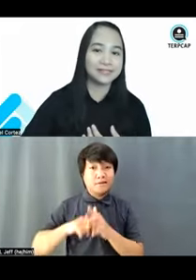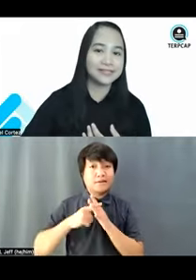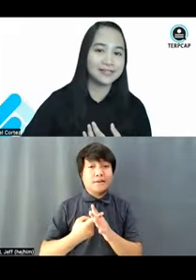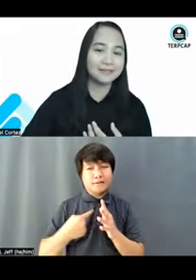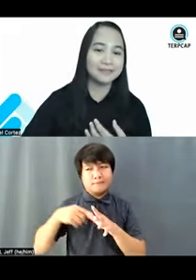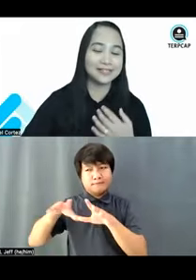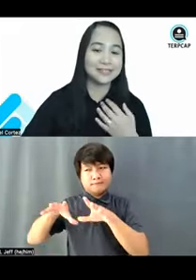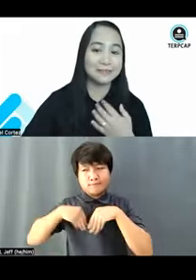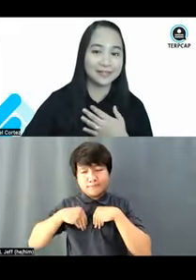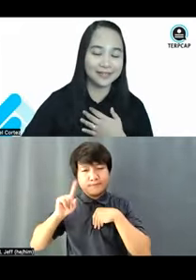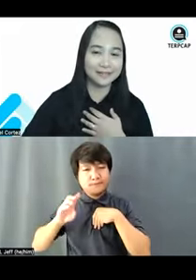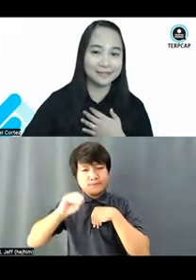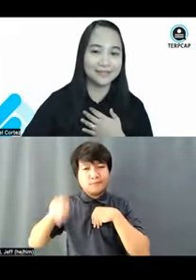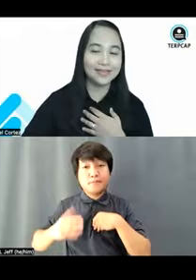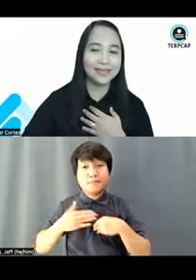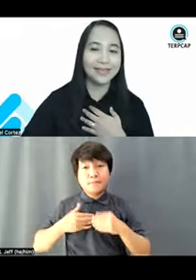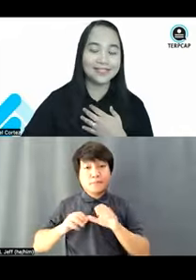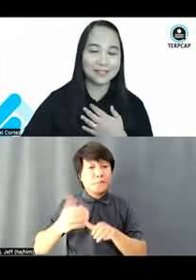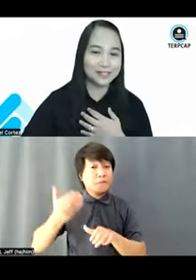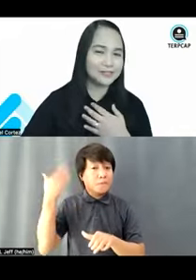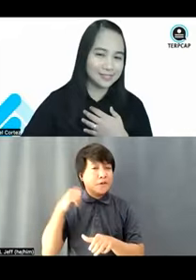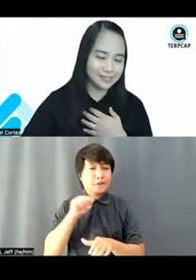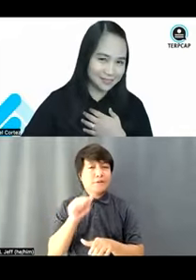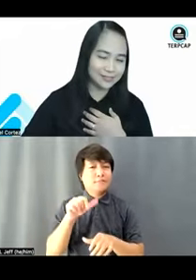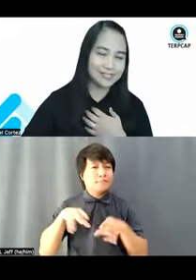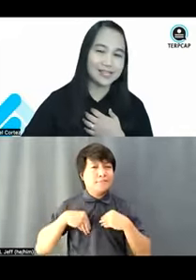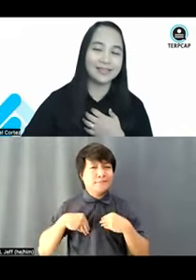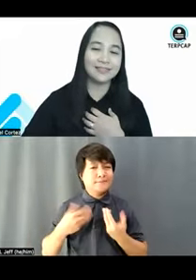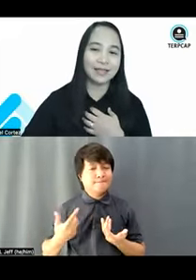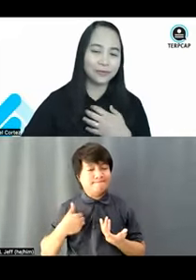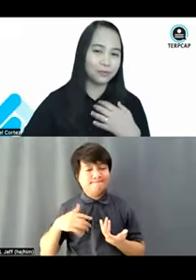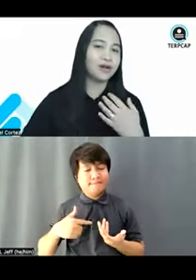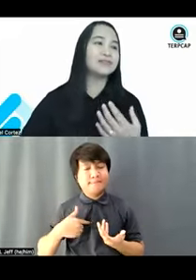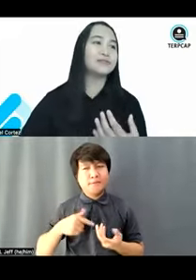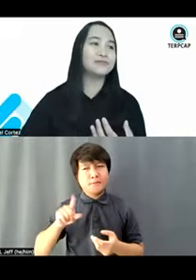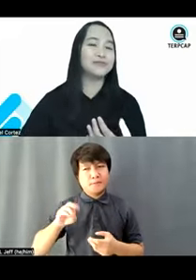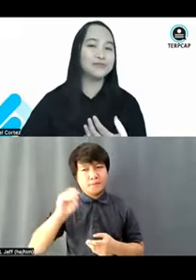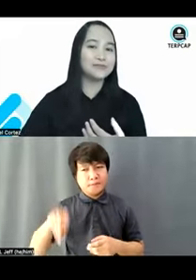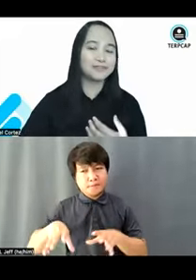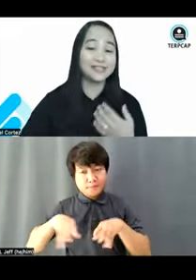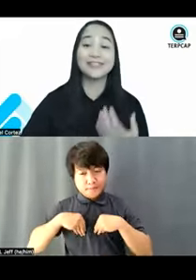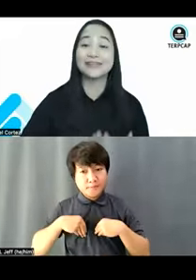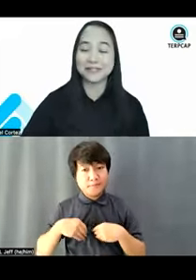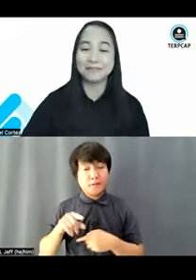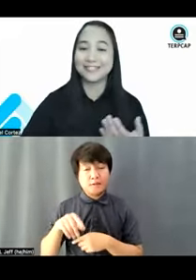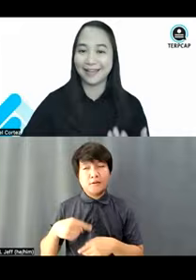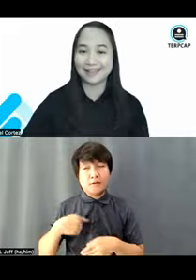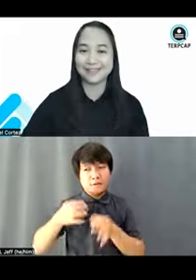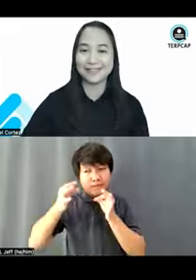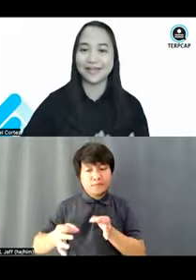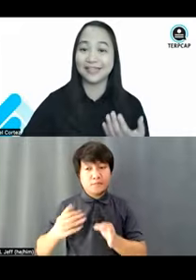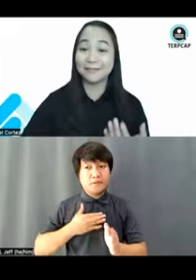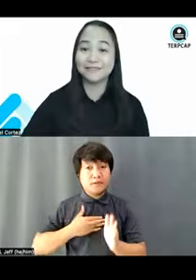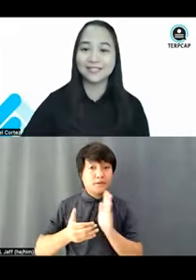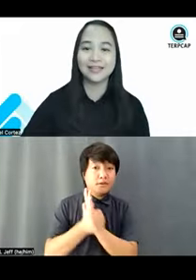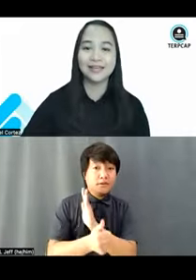accept my disability, and I started to decide that I would want to use my skills and my talents